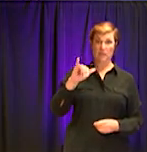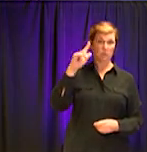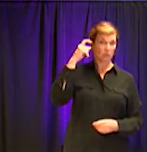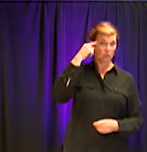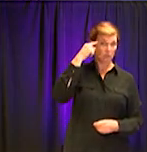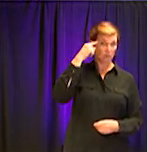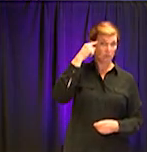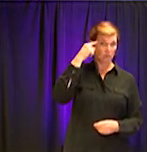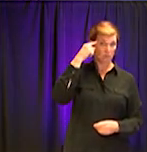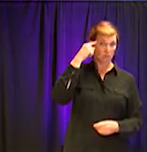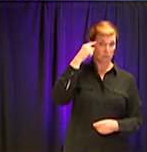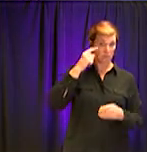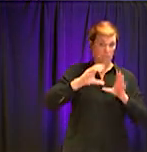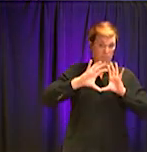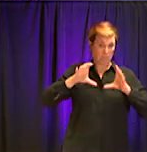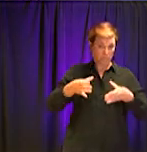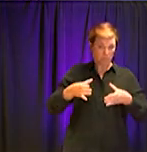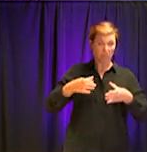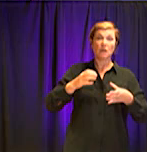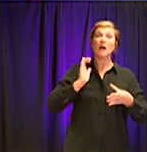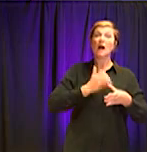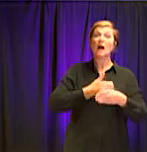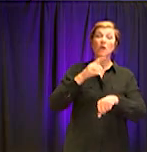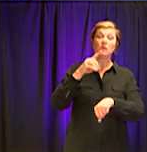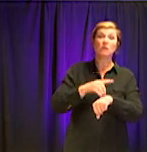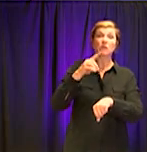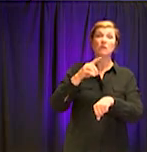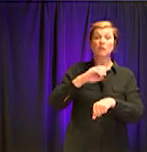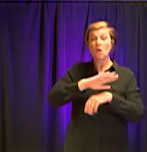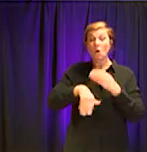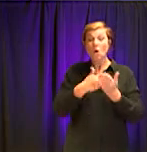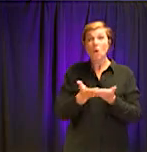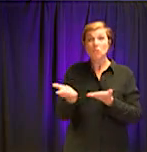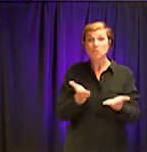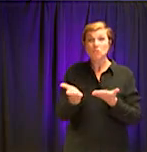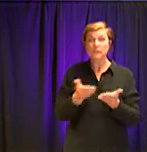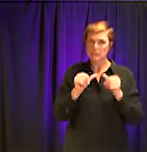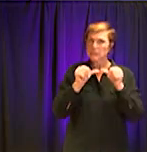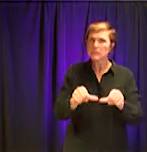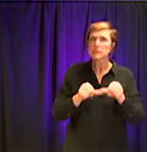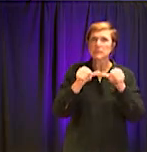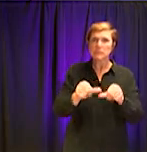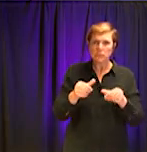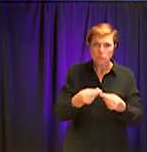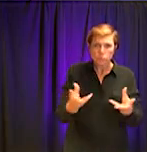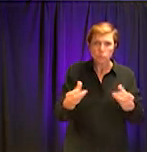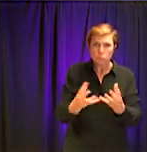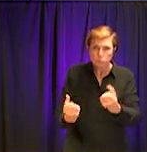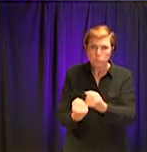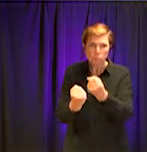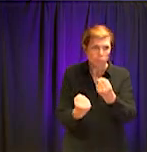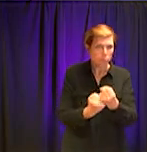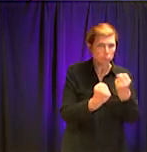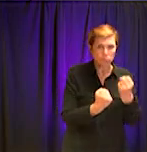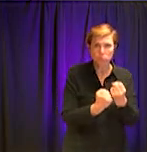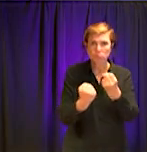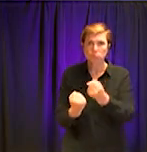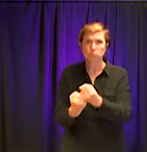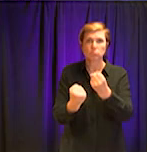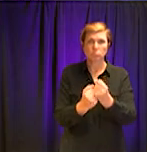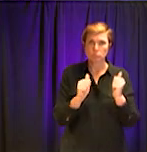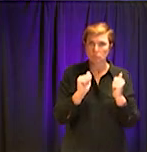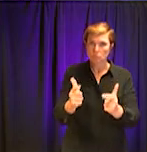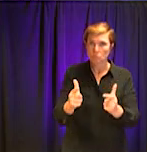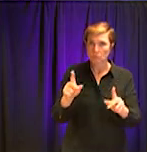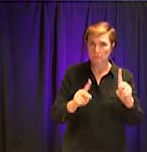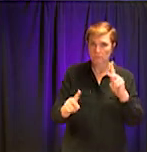ensure that critical services continue to be delivered. And the most essential of all of those services that we provide